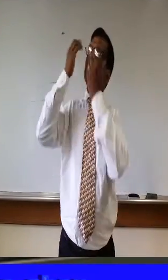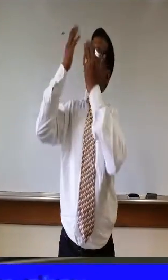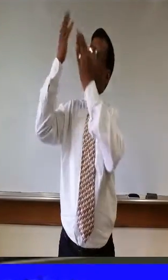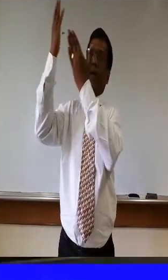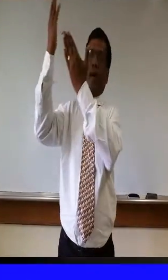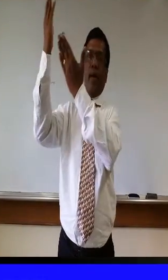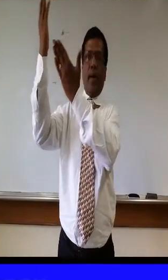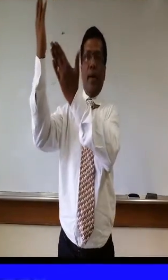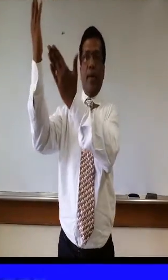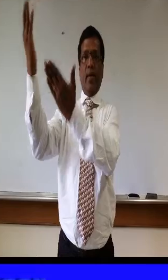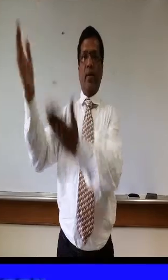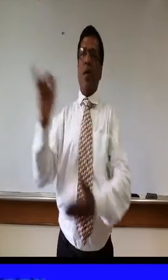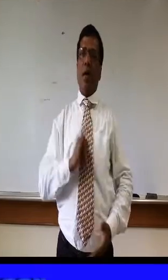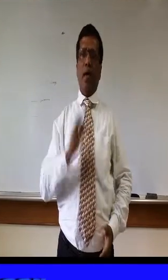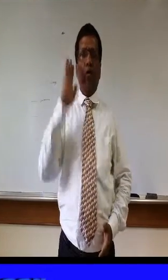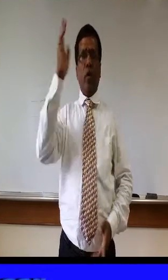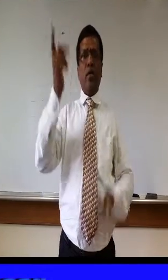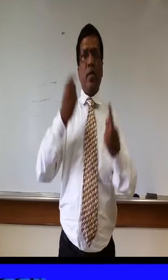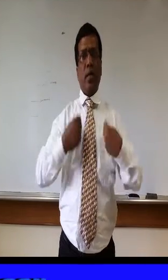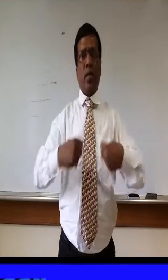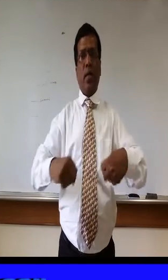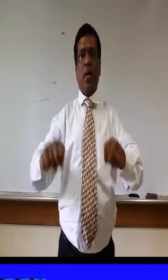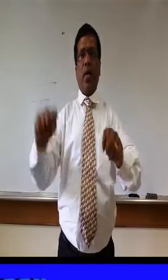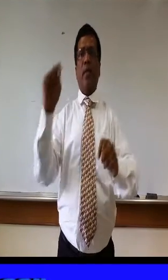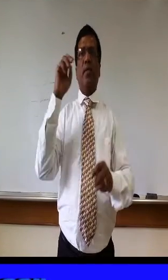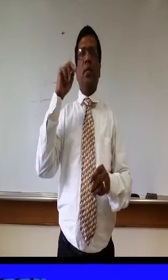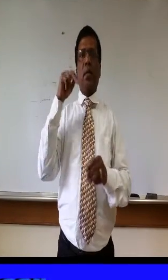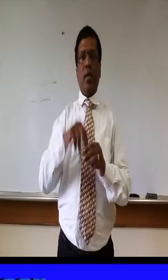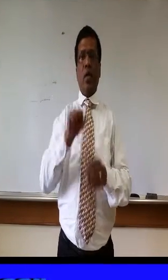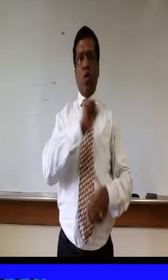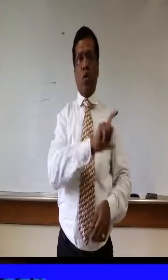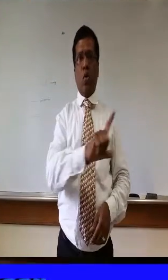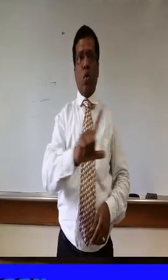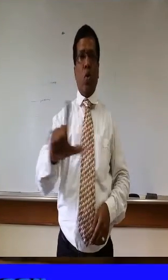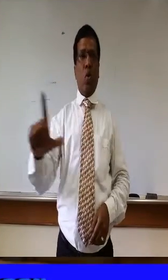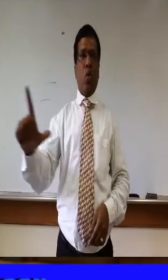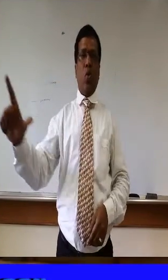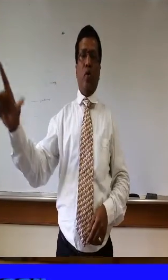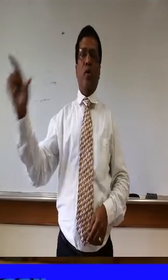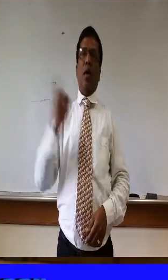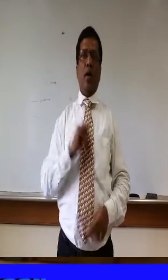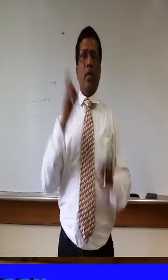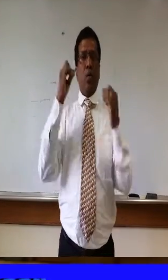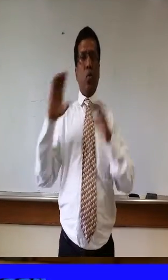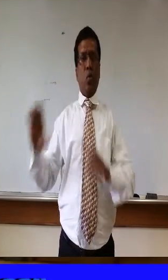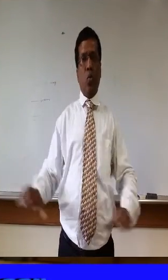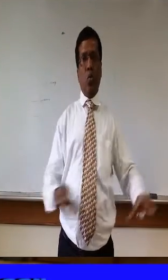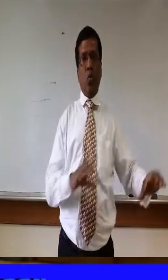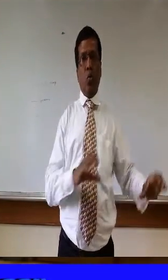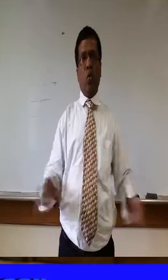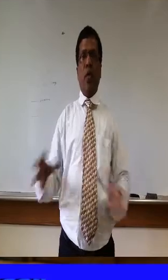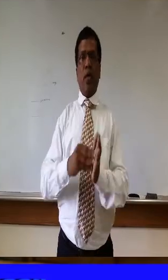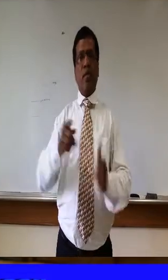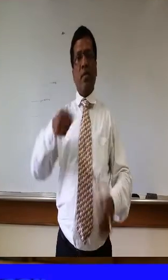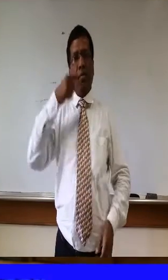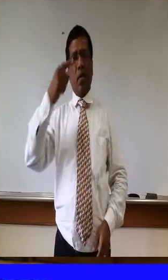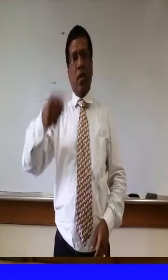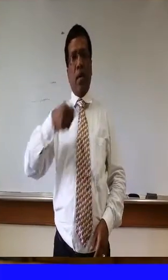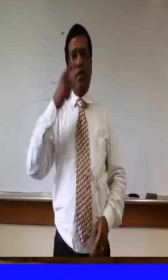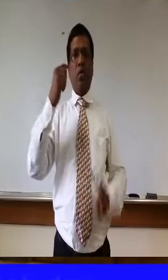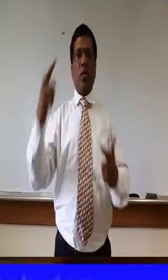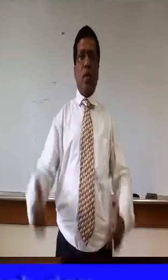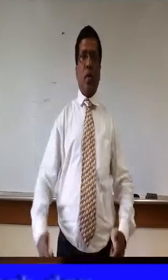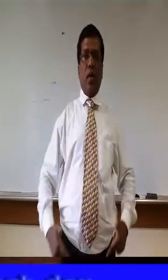I have learned to obey I will try and I might do and